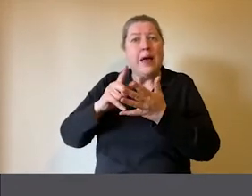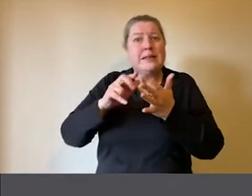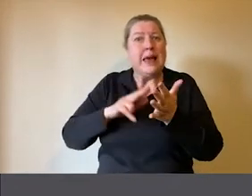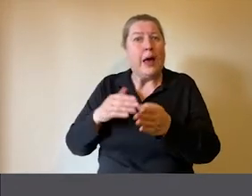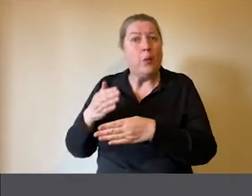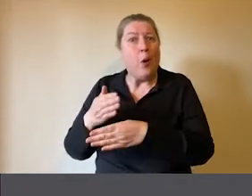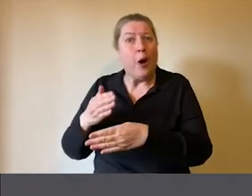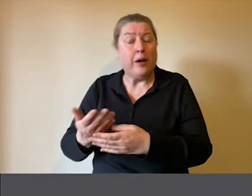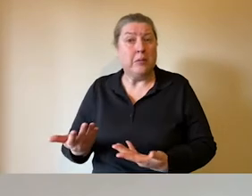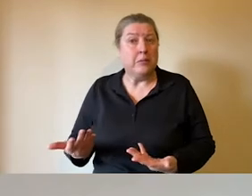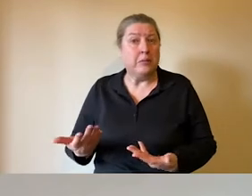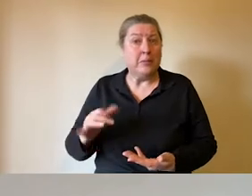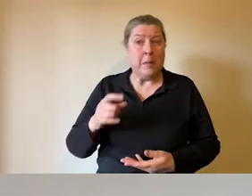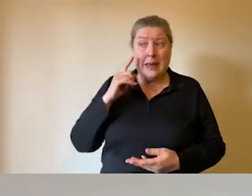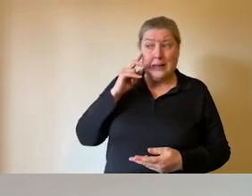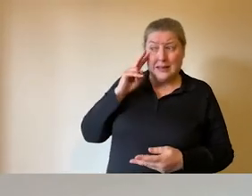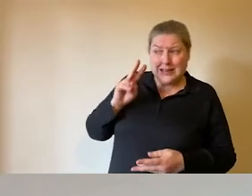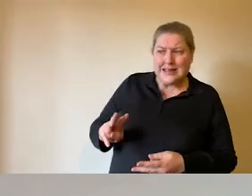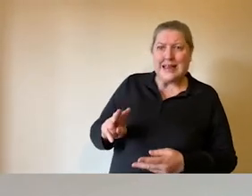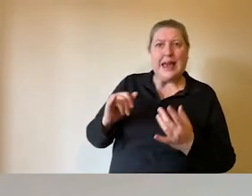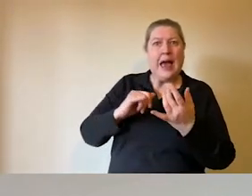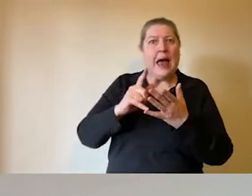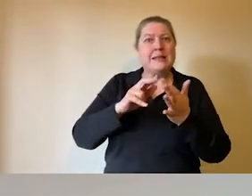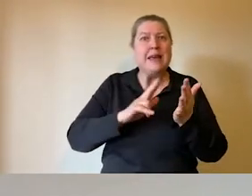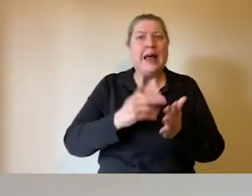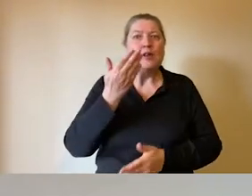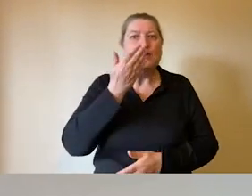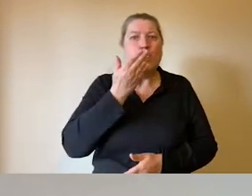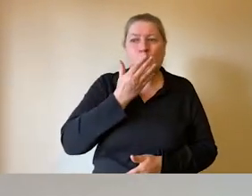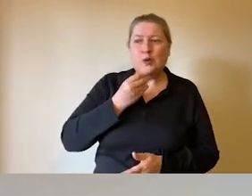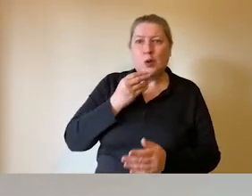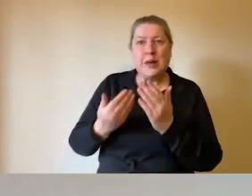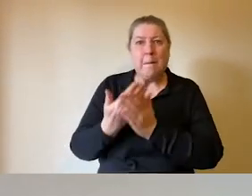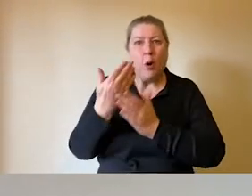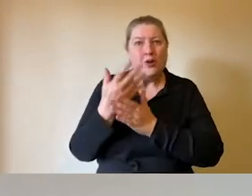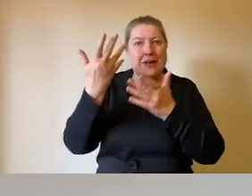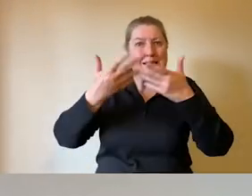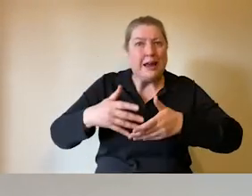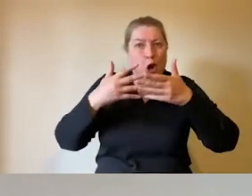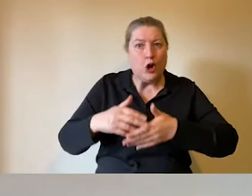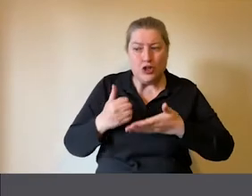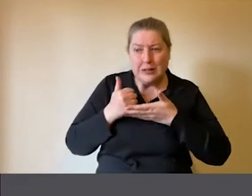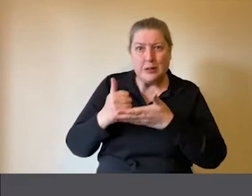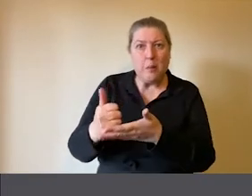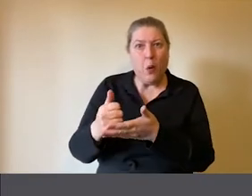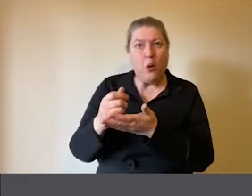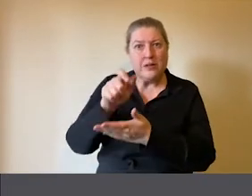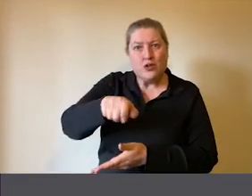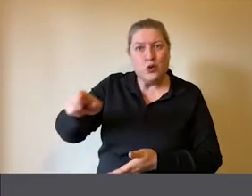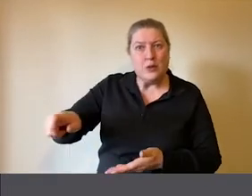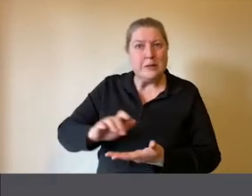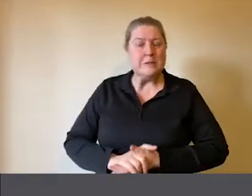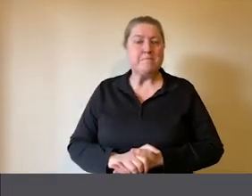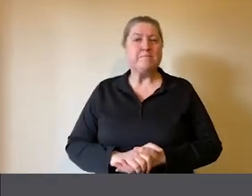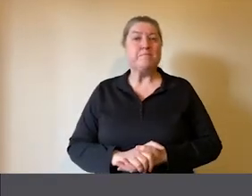as seeing how SEN schools are making use of modern technology to support their students. It may